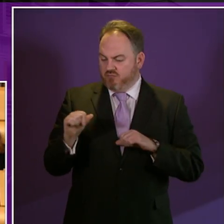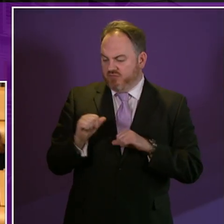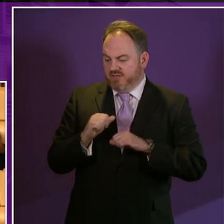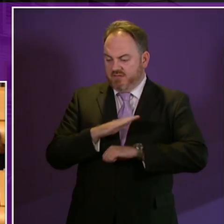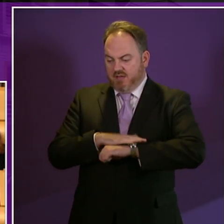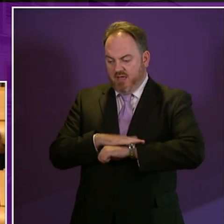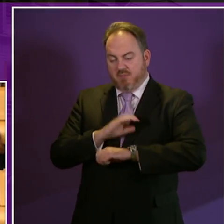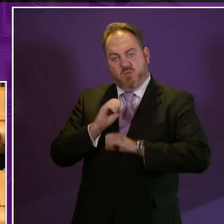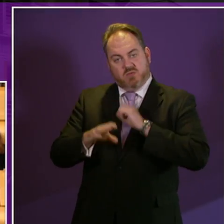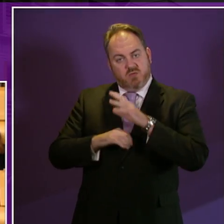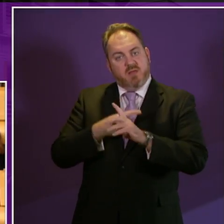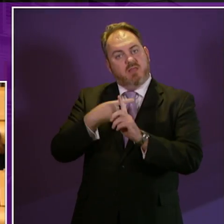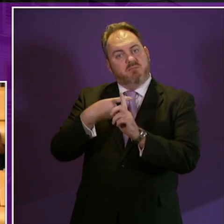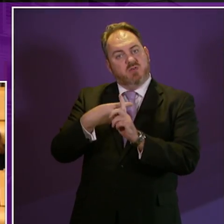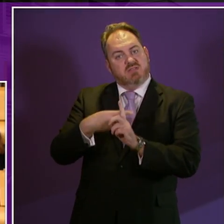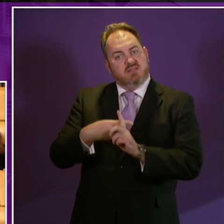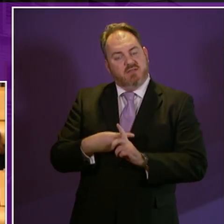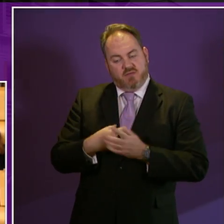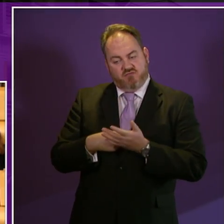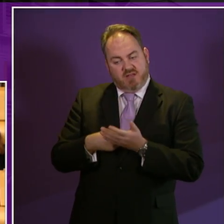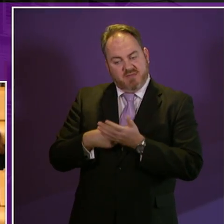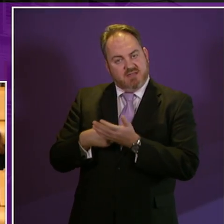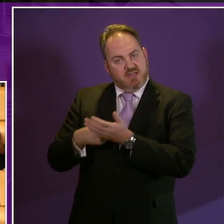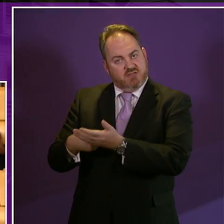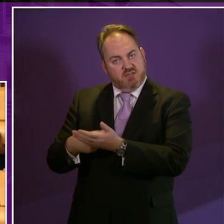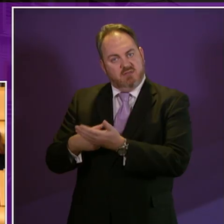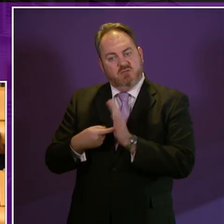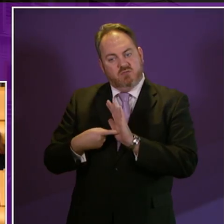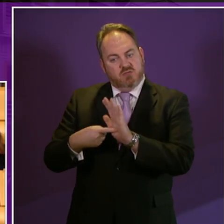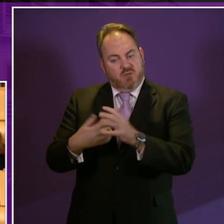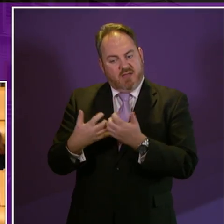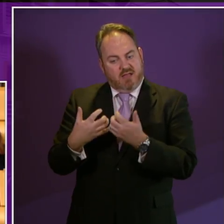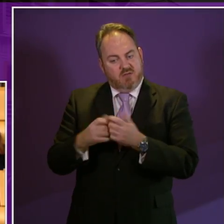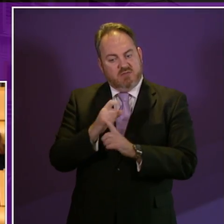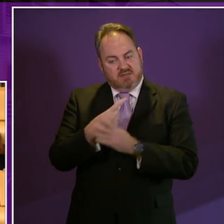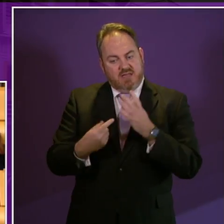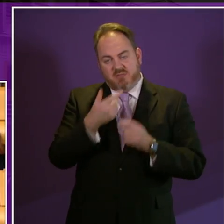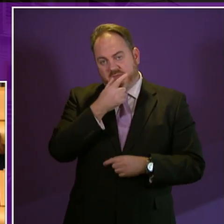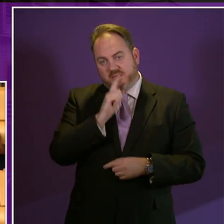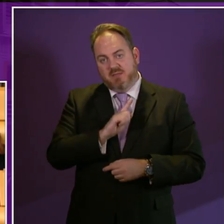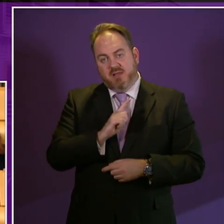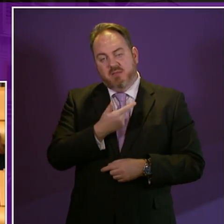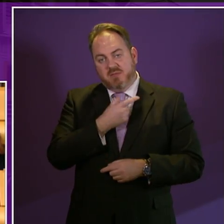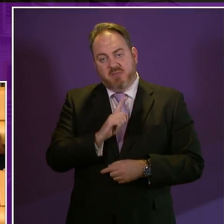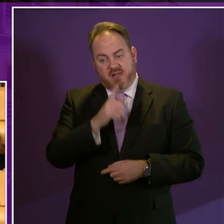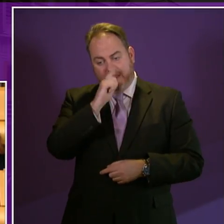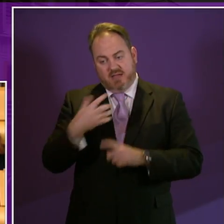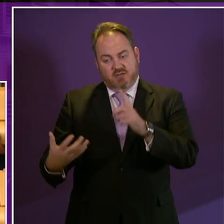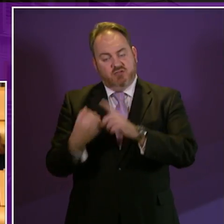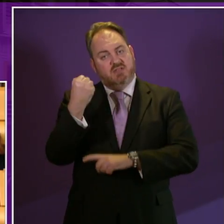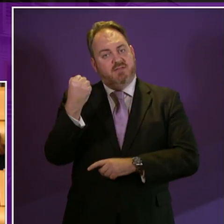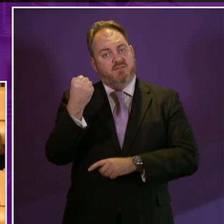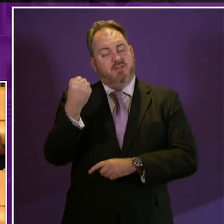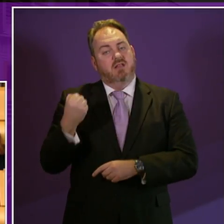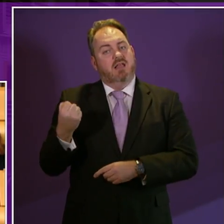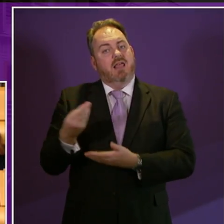some of the very positive recommendations that will help disabled people achieve economic security through employment and the benefits system as well as